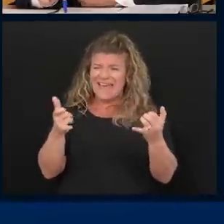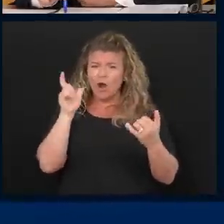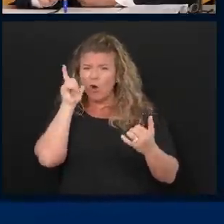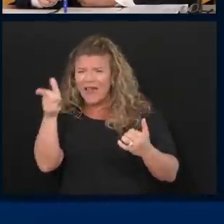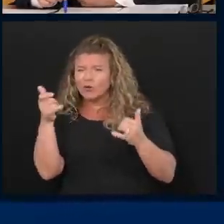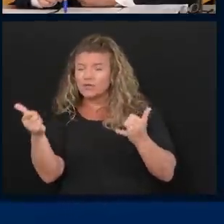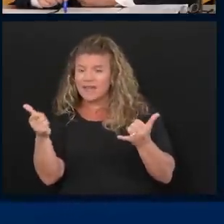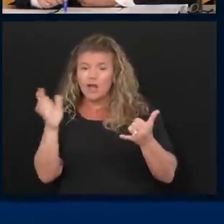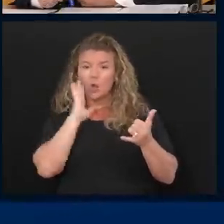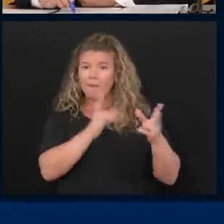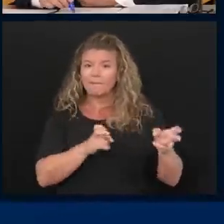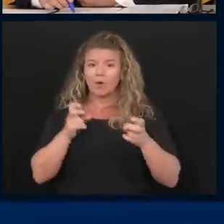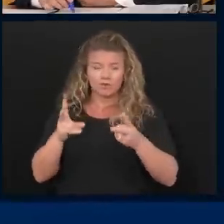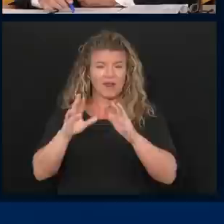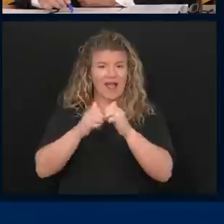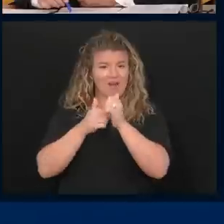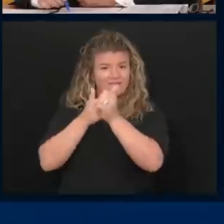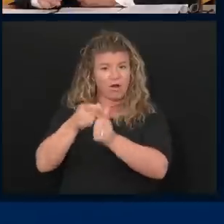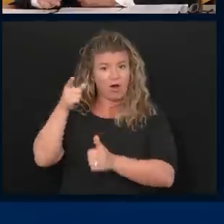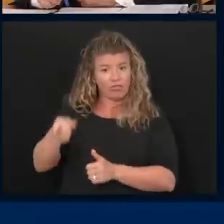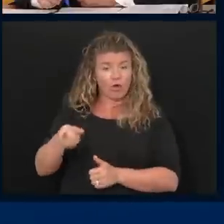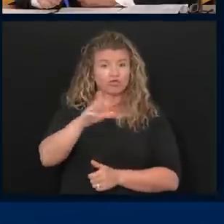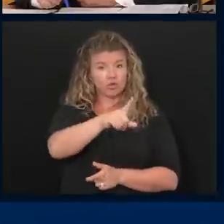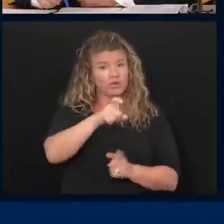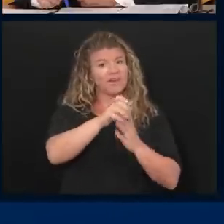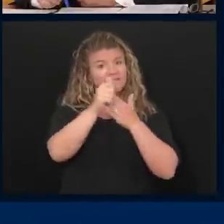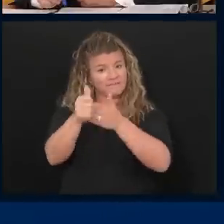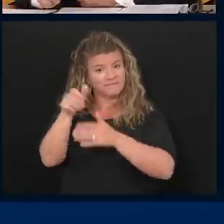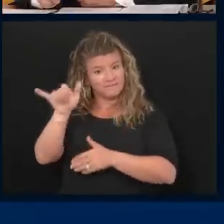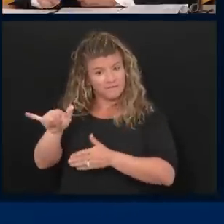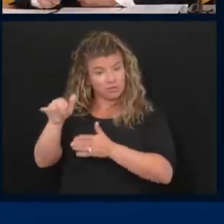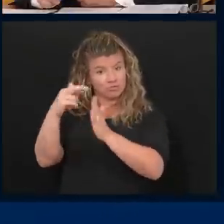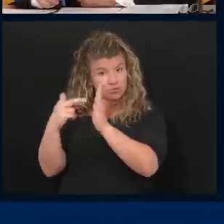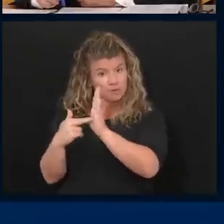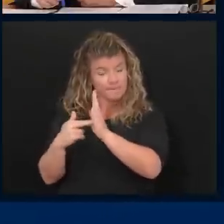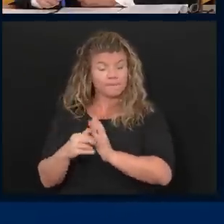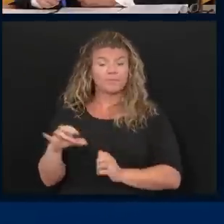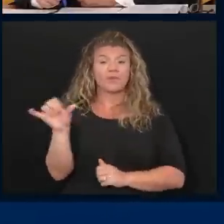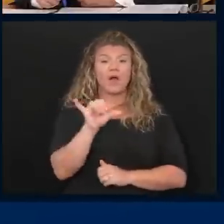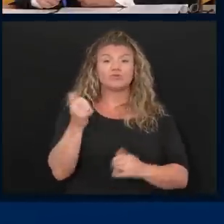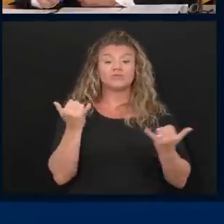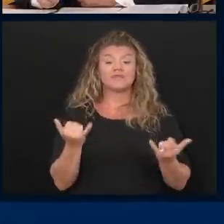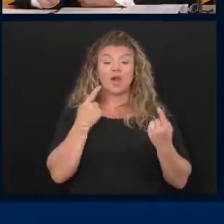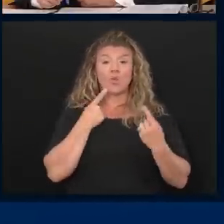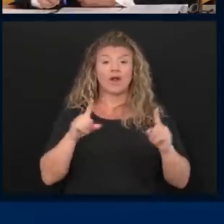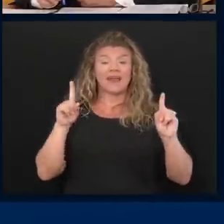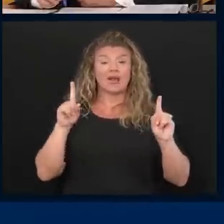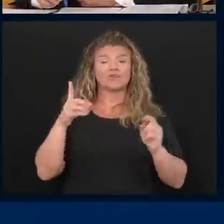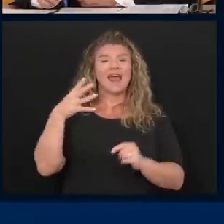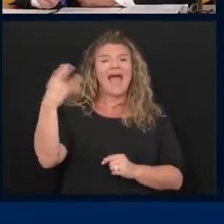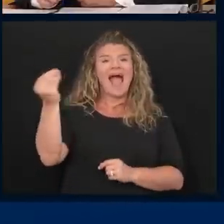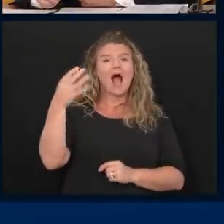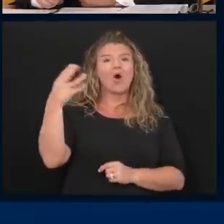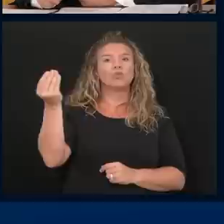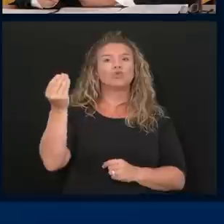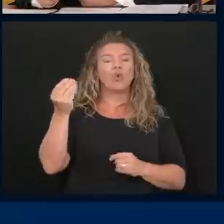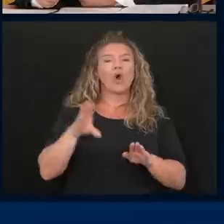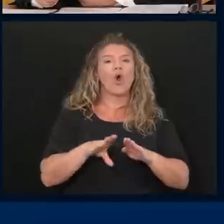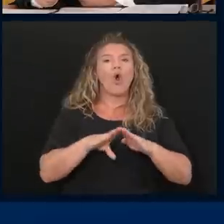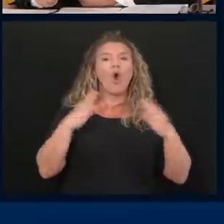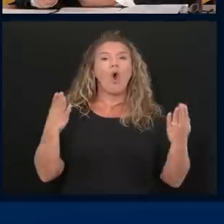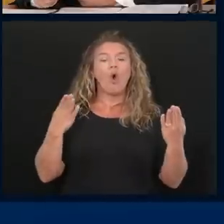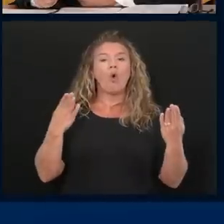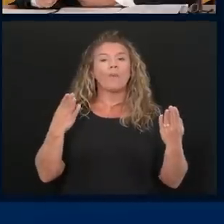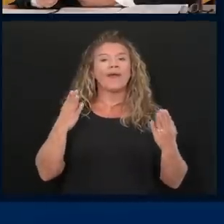today. So we'll be following those guidelines, and also today we are announcing that outdoor open-air